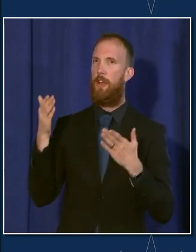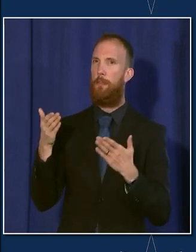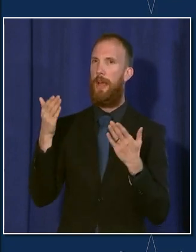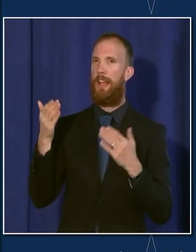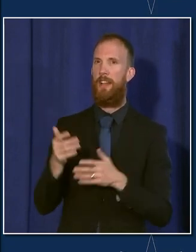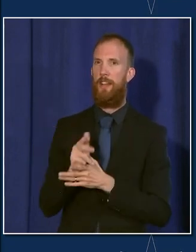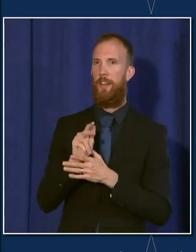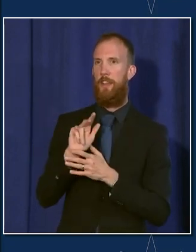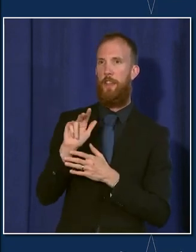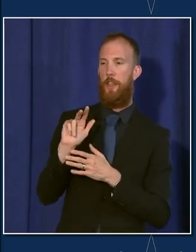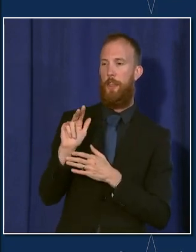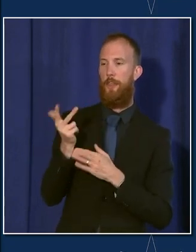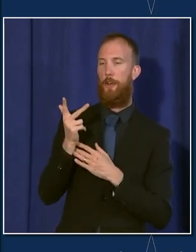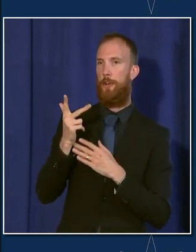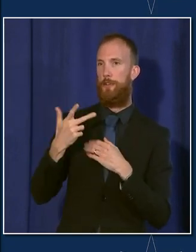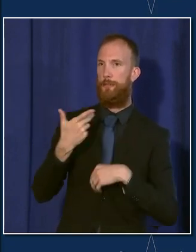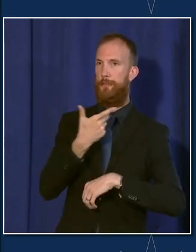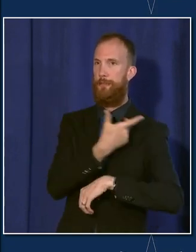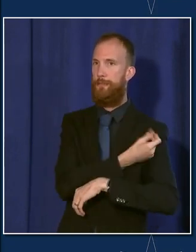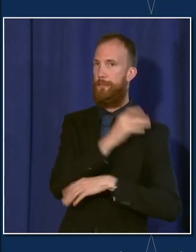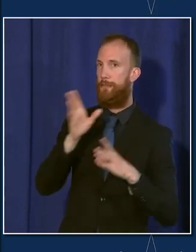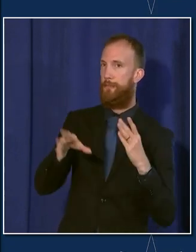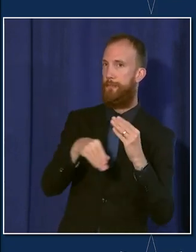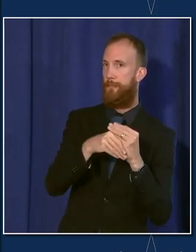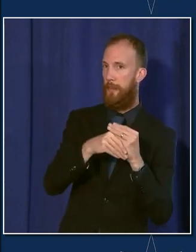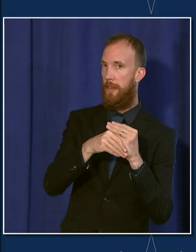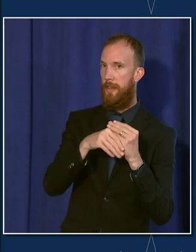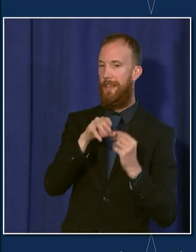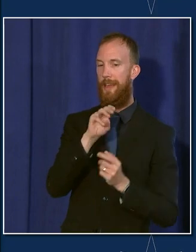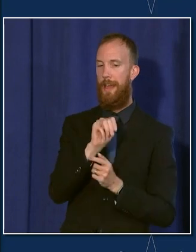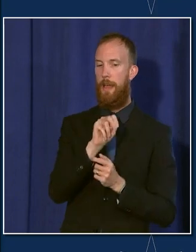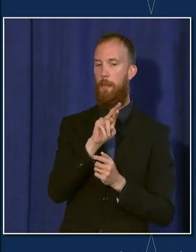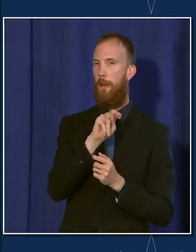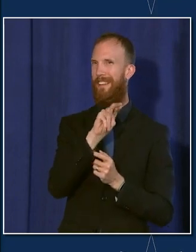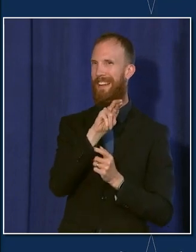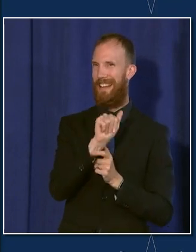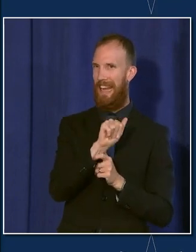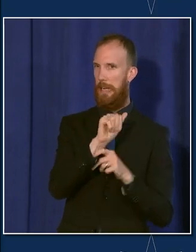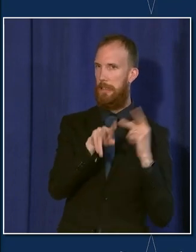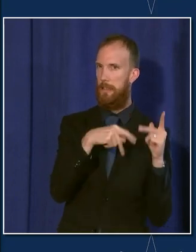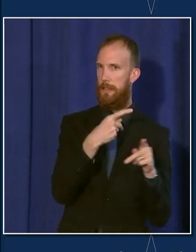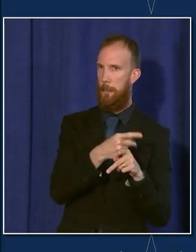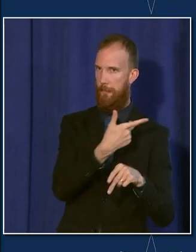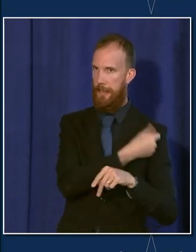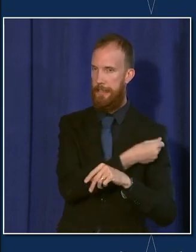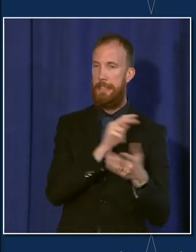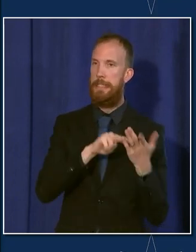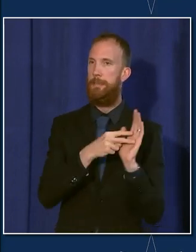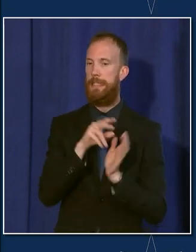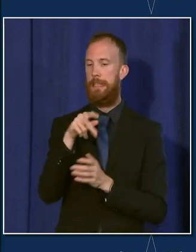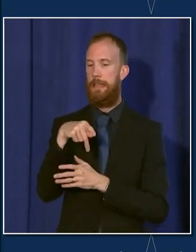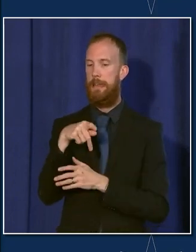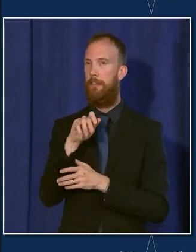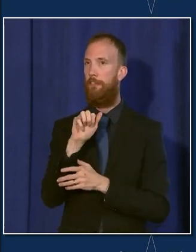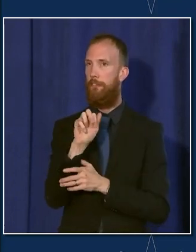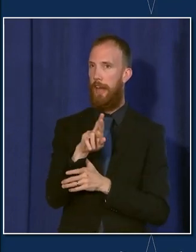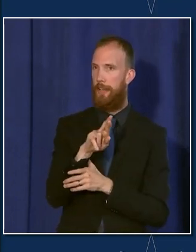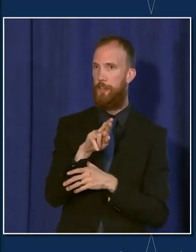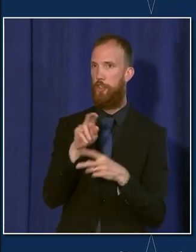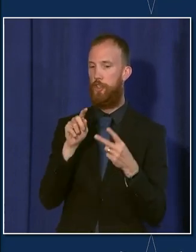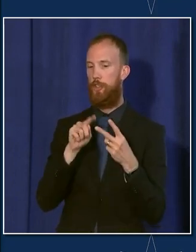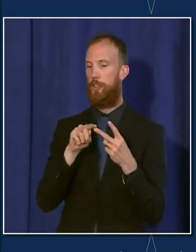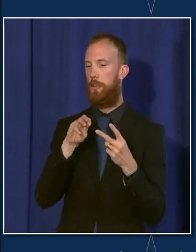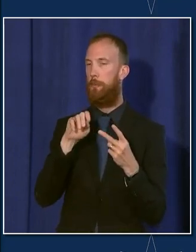the MRNA COVID-19 vaccine. That's for people who got Pfizer or Moderna. So recommending a third dose